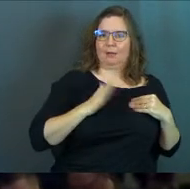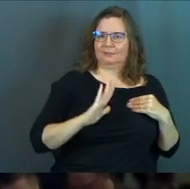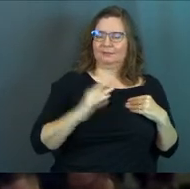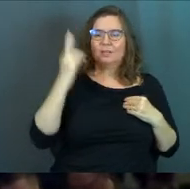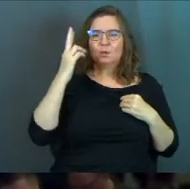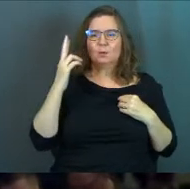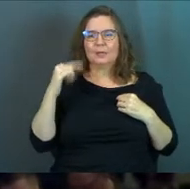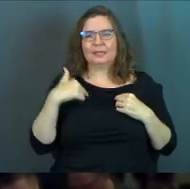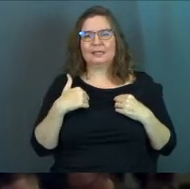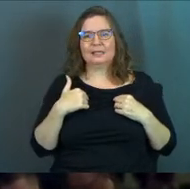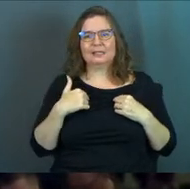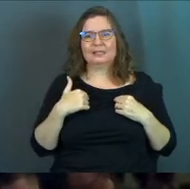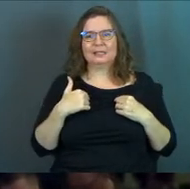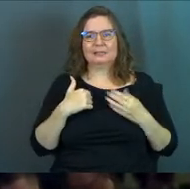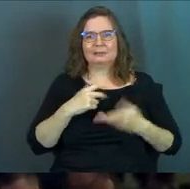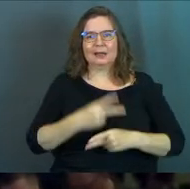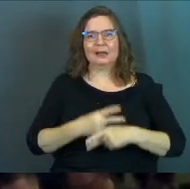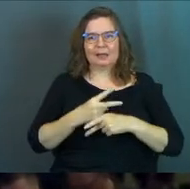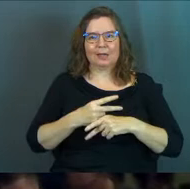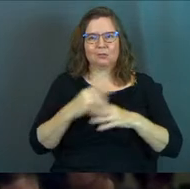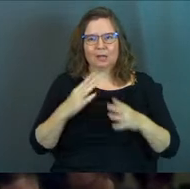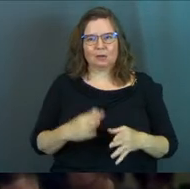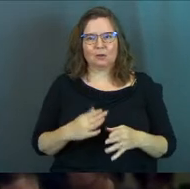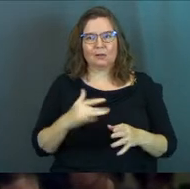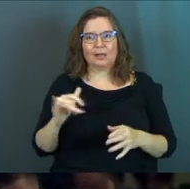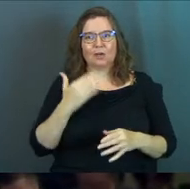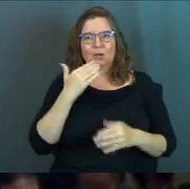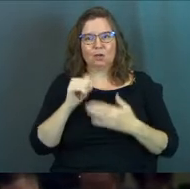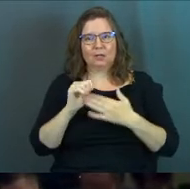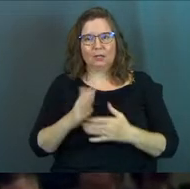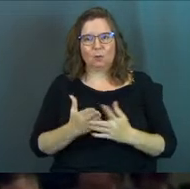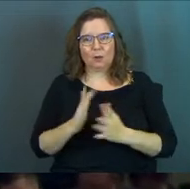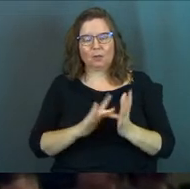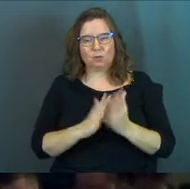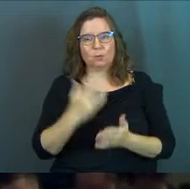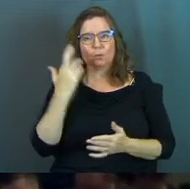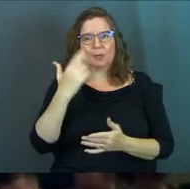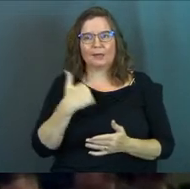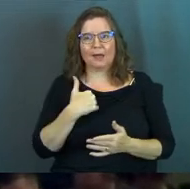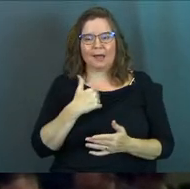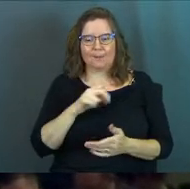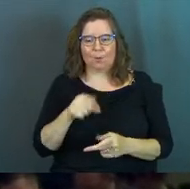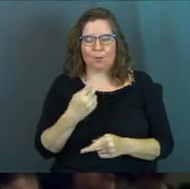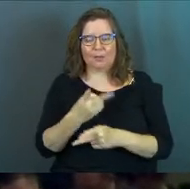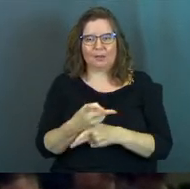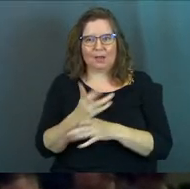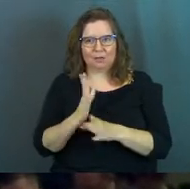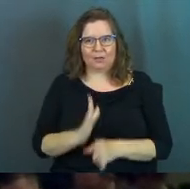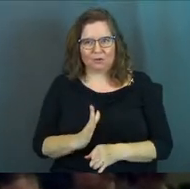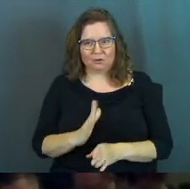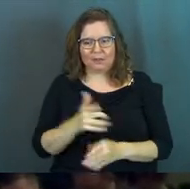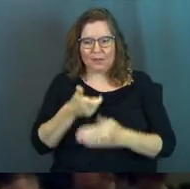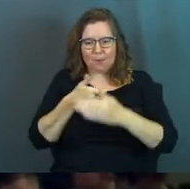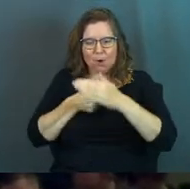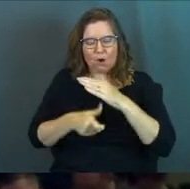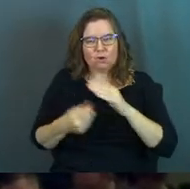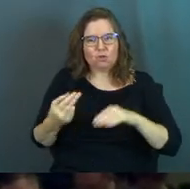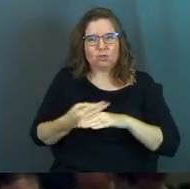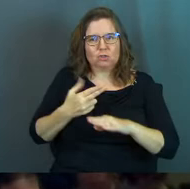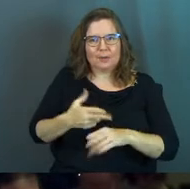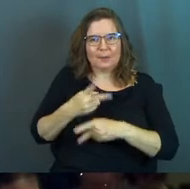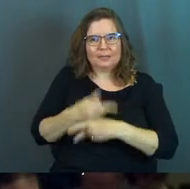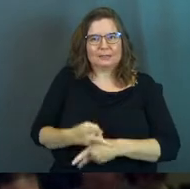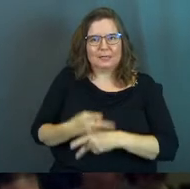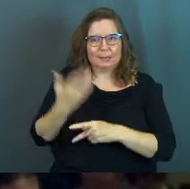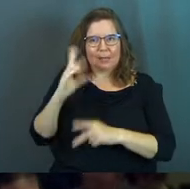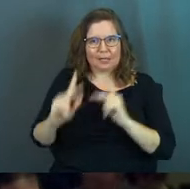He realizes he's a steward like a lot of good leaders throughout the scripture realize that they were just stewards. They were just under shepherds. They were